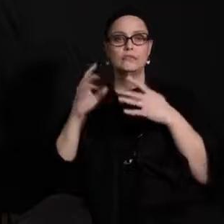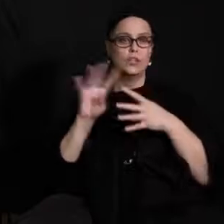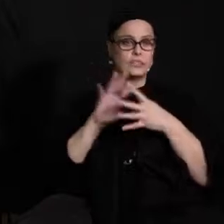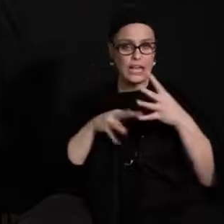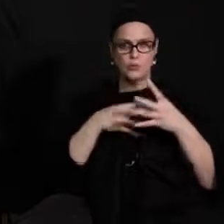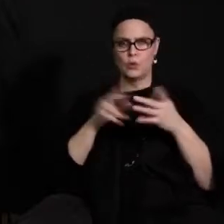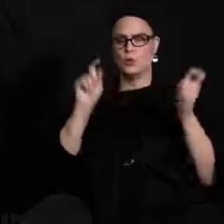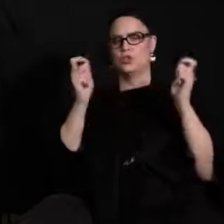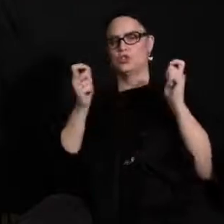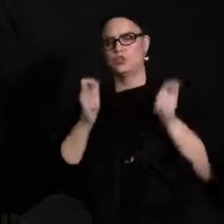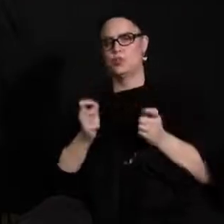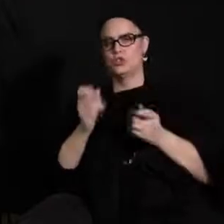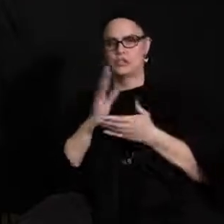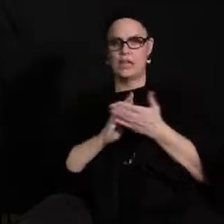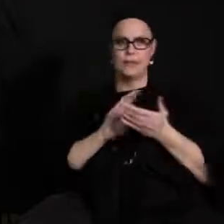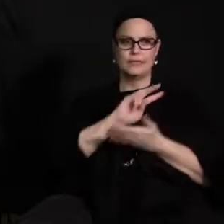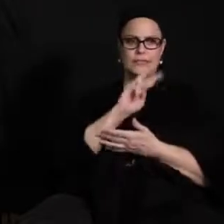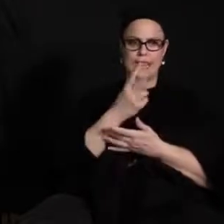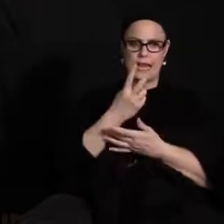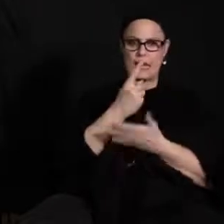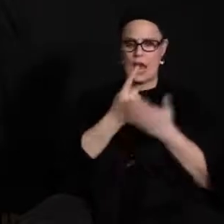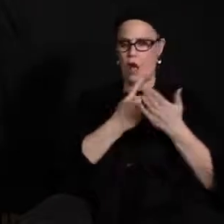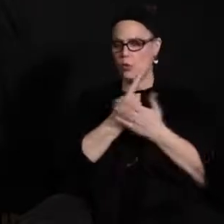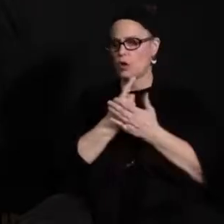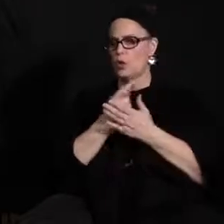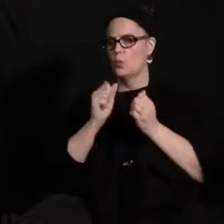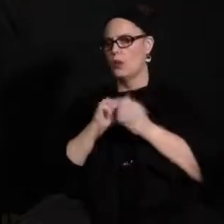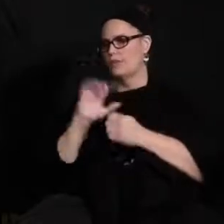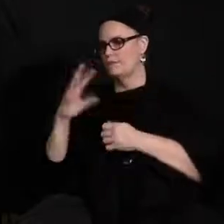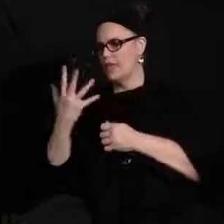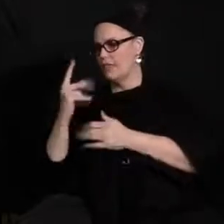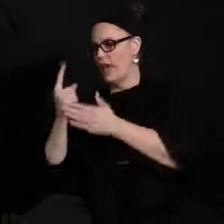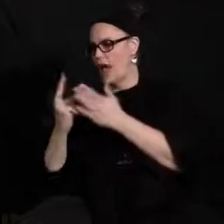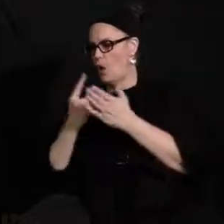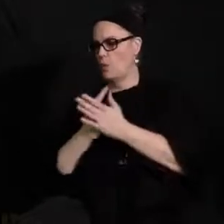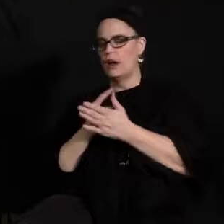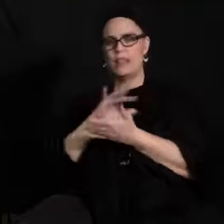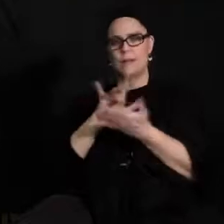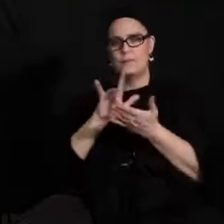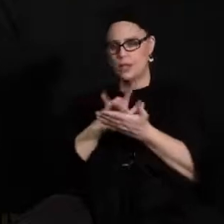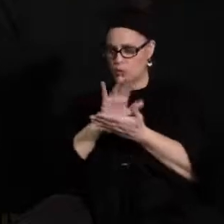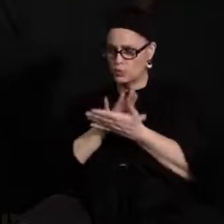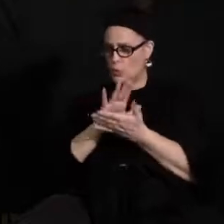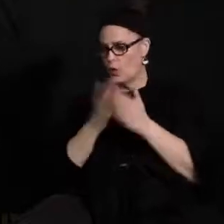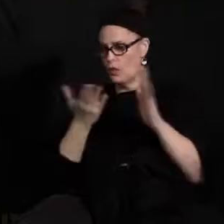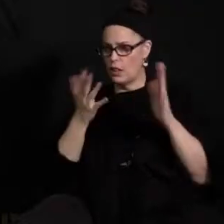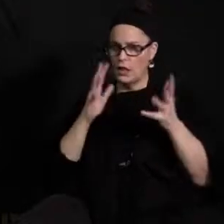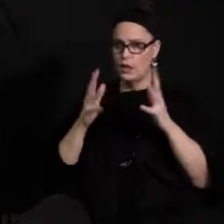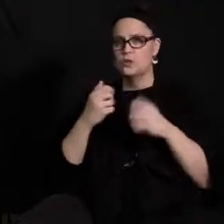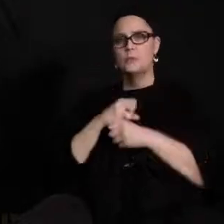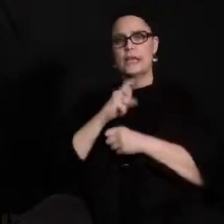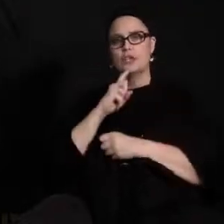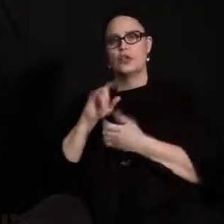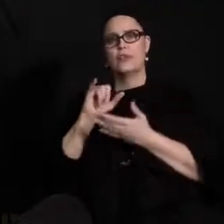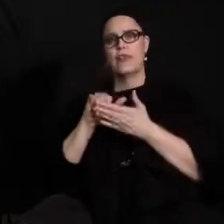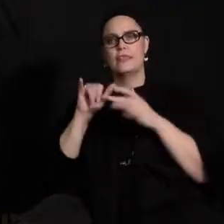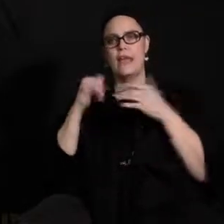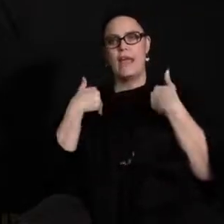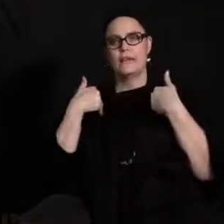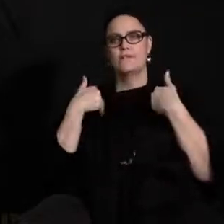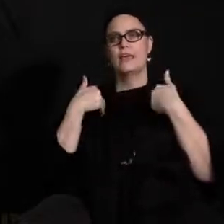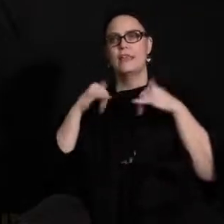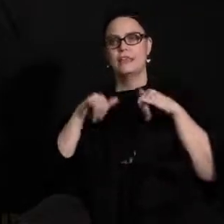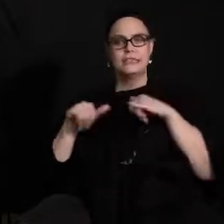example we're gonna switch around second hour with fifth hour in middle school to make sure that our our students can have the same teachers here in person